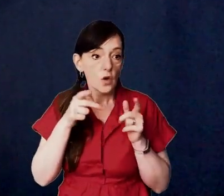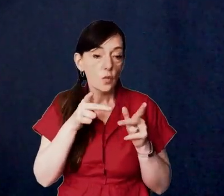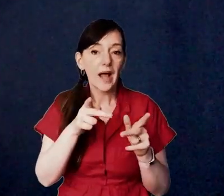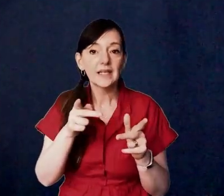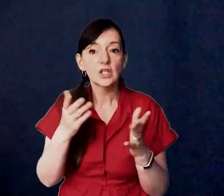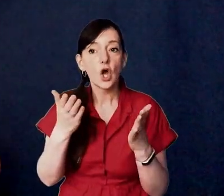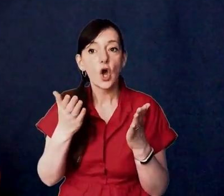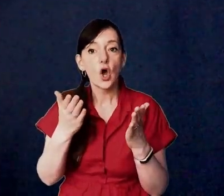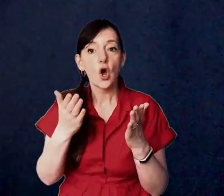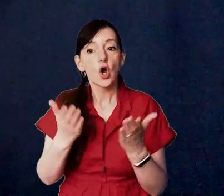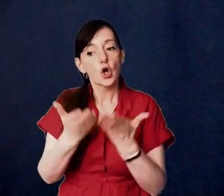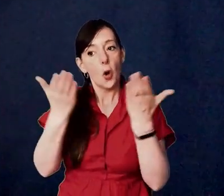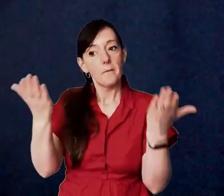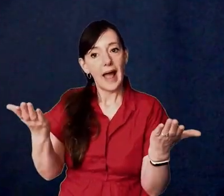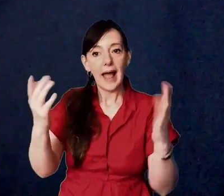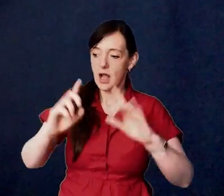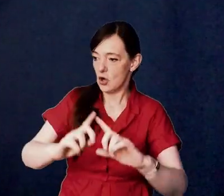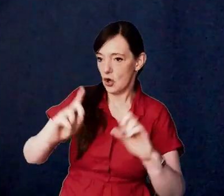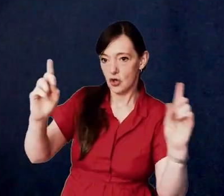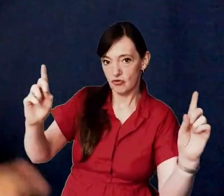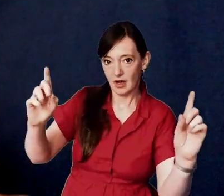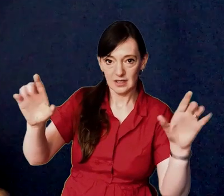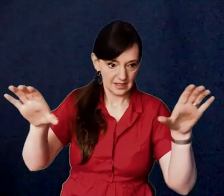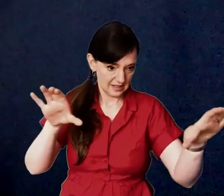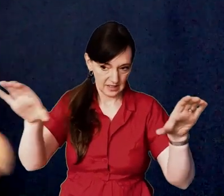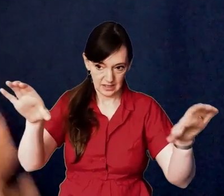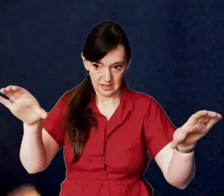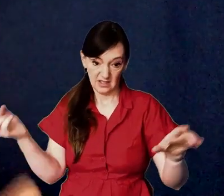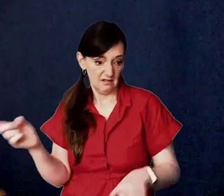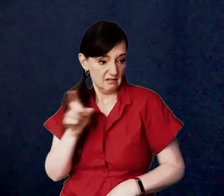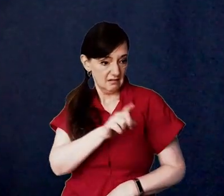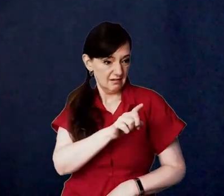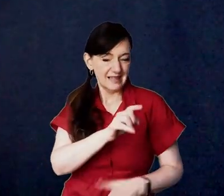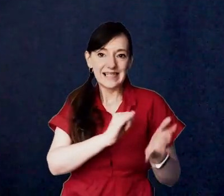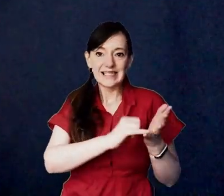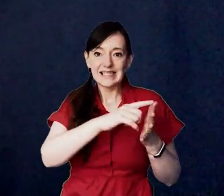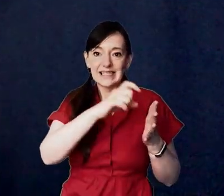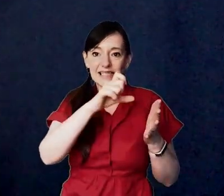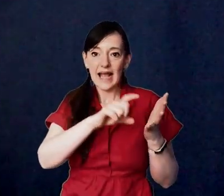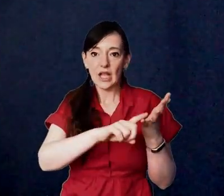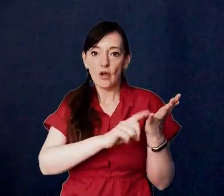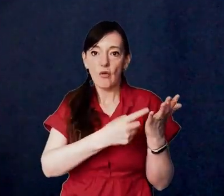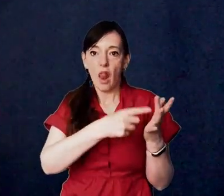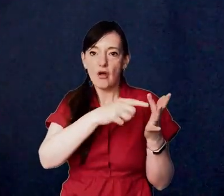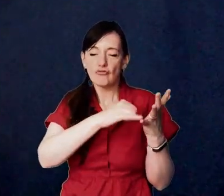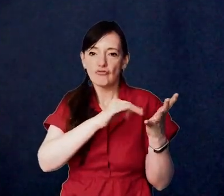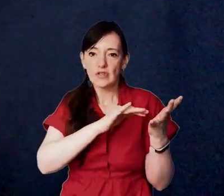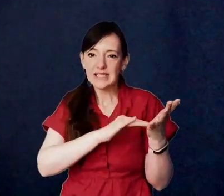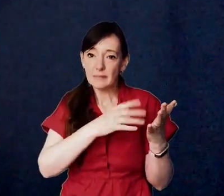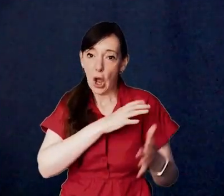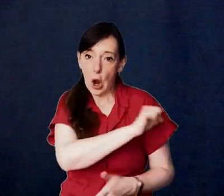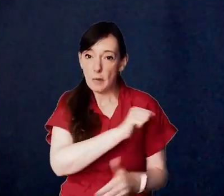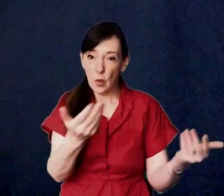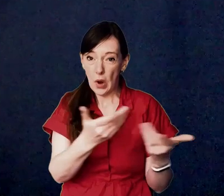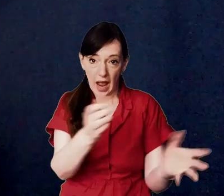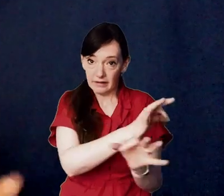contrast as christy shared with us a a few minutes ago there is no hope in secularism so look for ways to bring that contrast